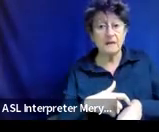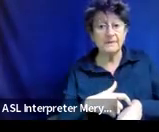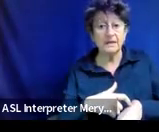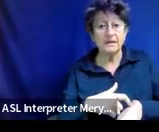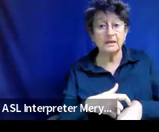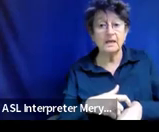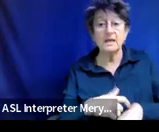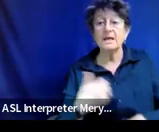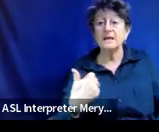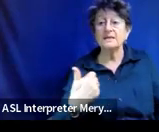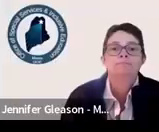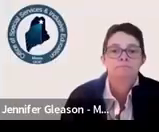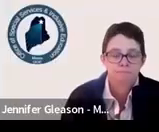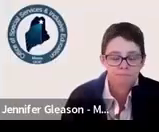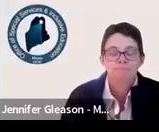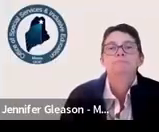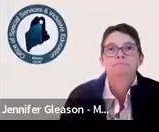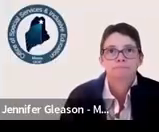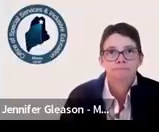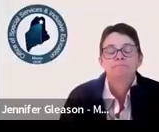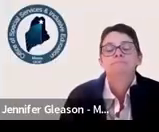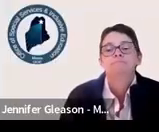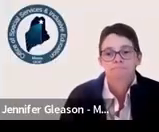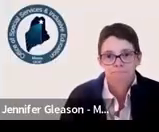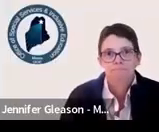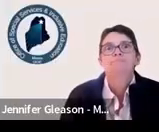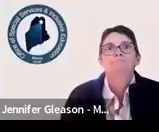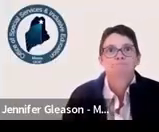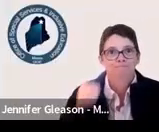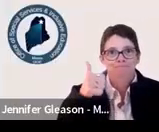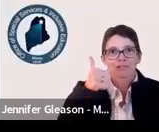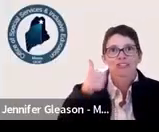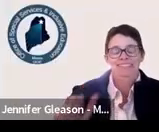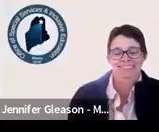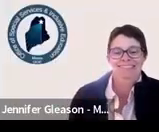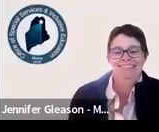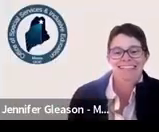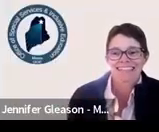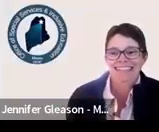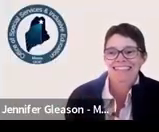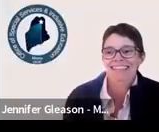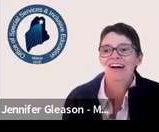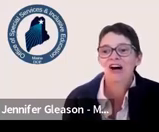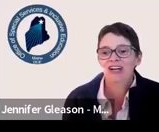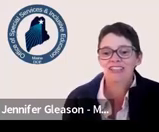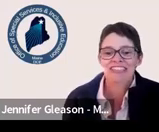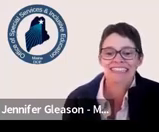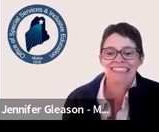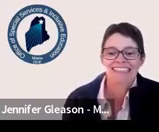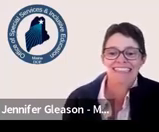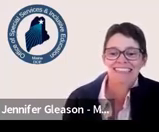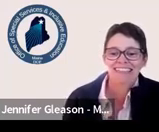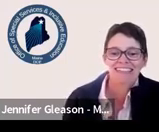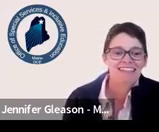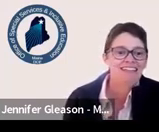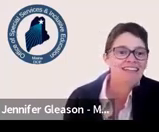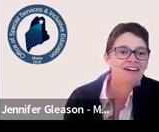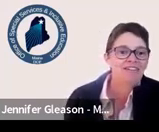deficit, correct? Yes. Okay. Just want to double check. Good. All good.